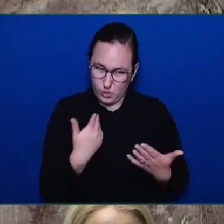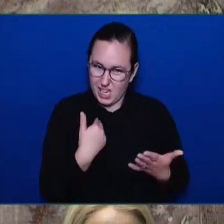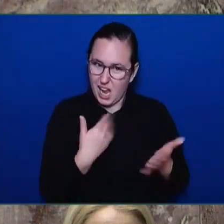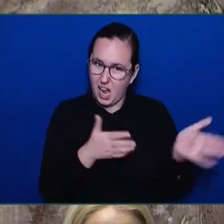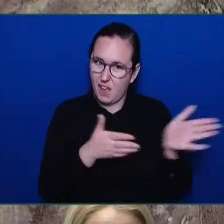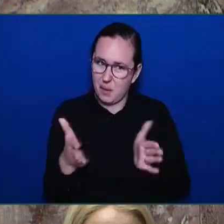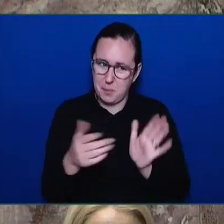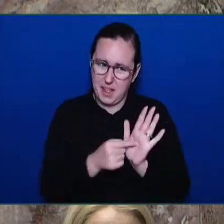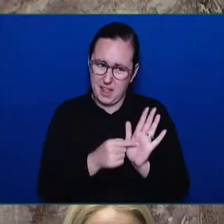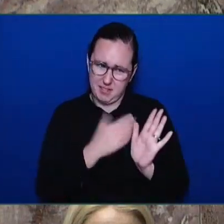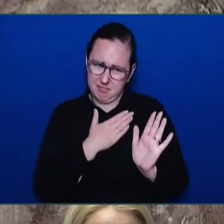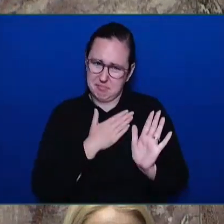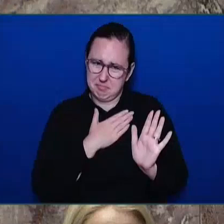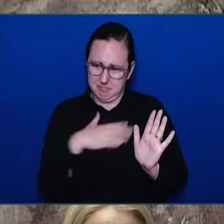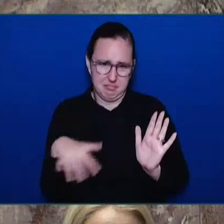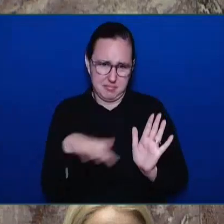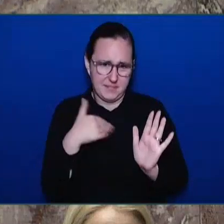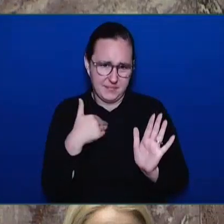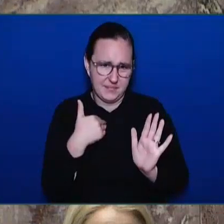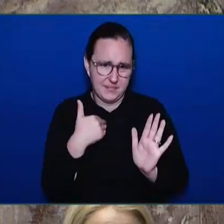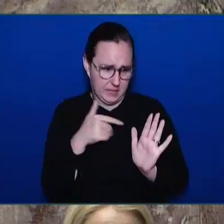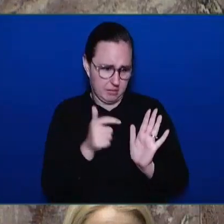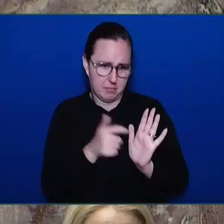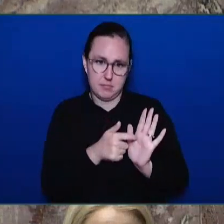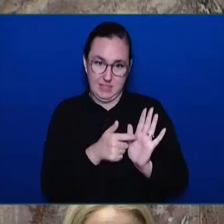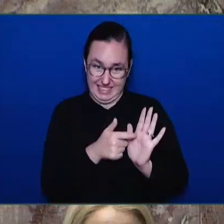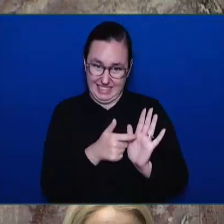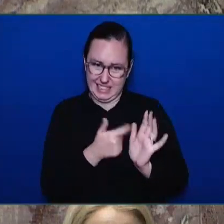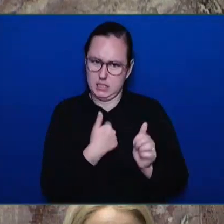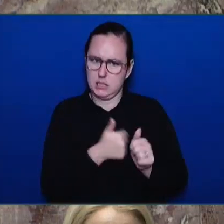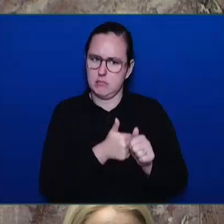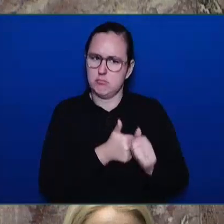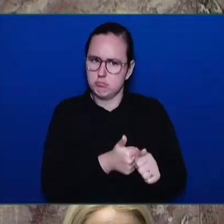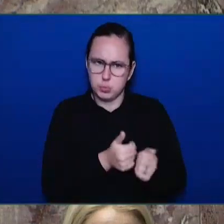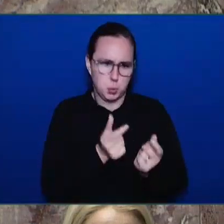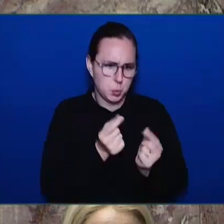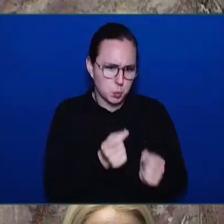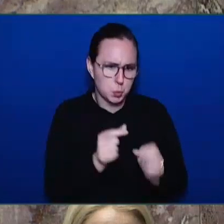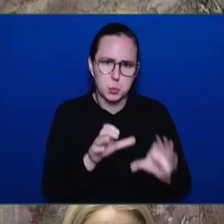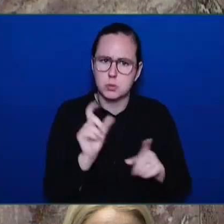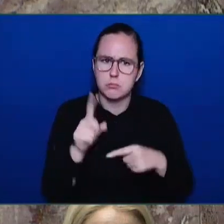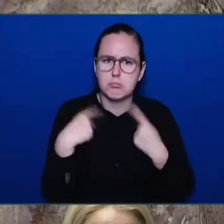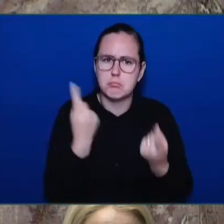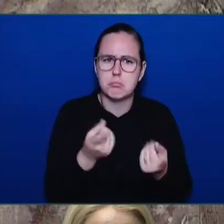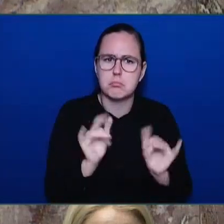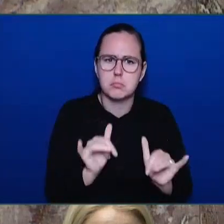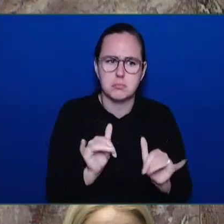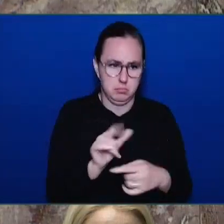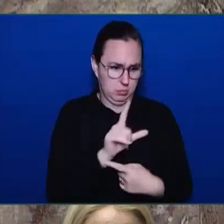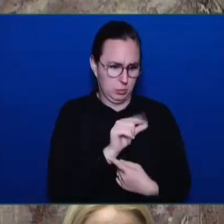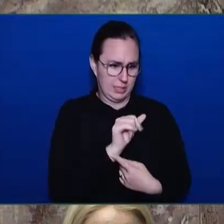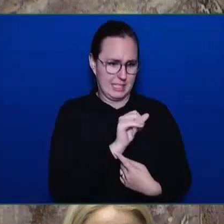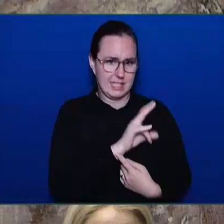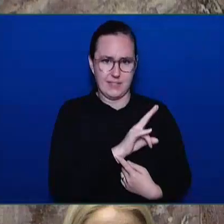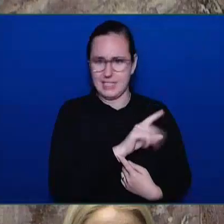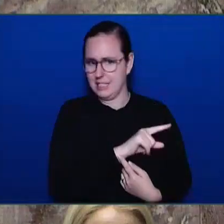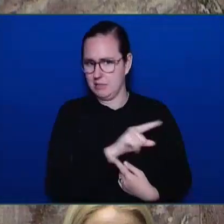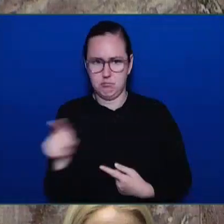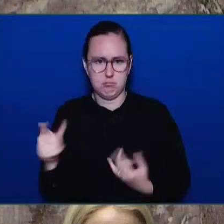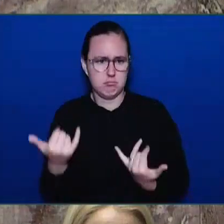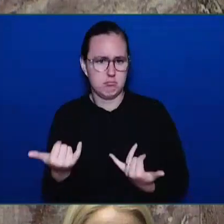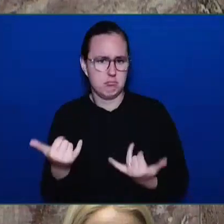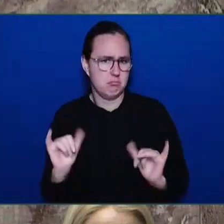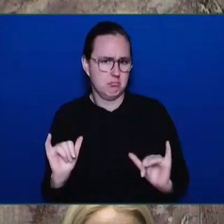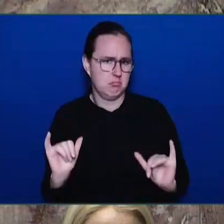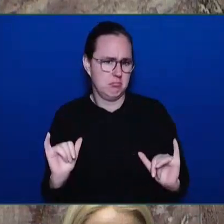We've been taking action on that plan since 2017. We have been making substantial investments of